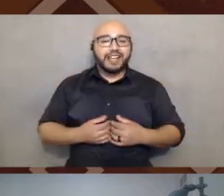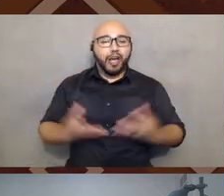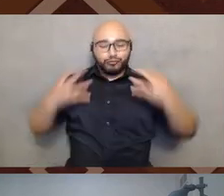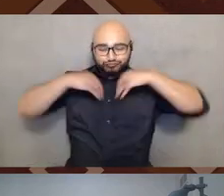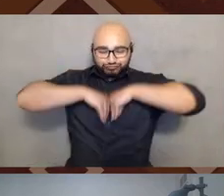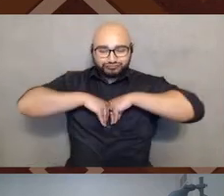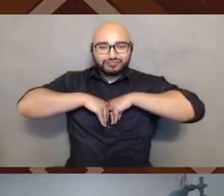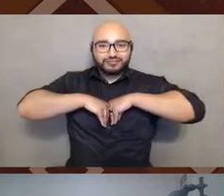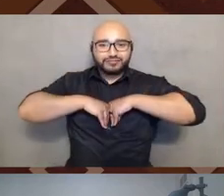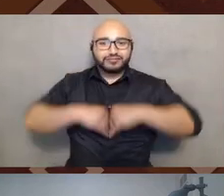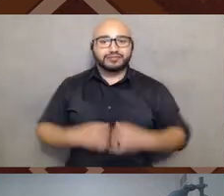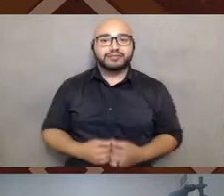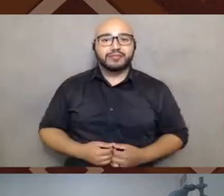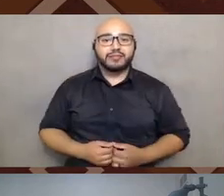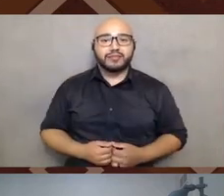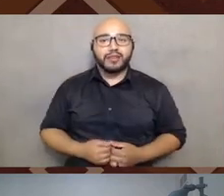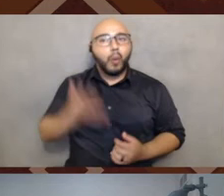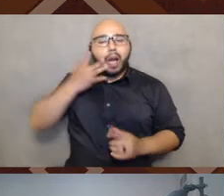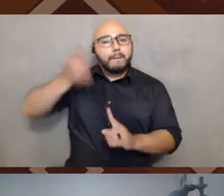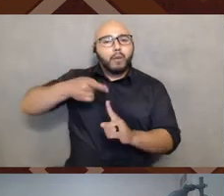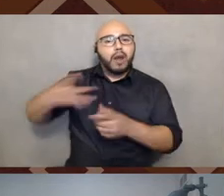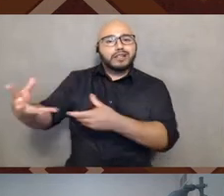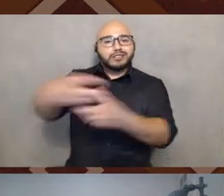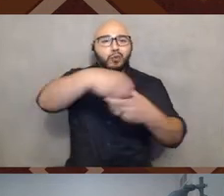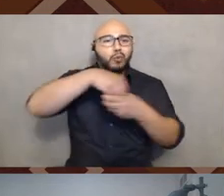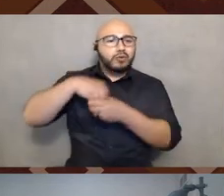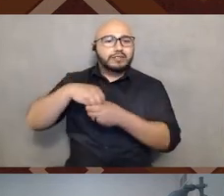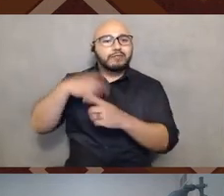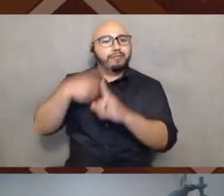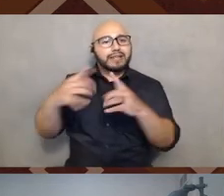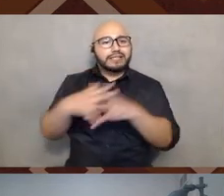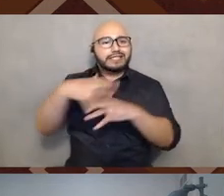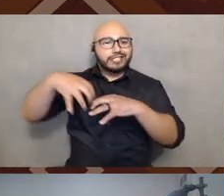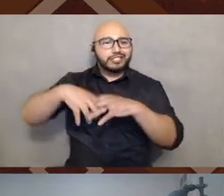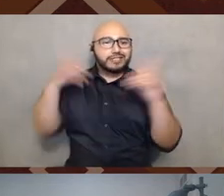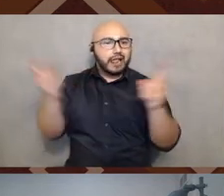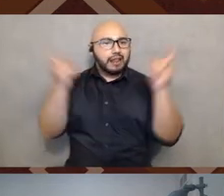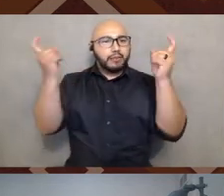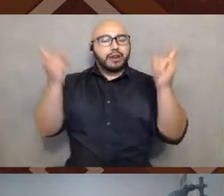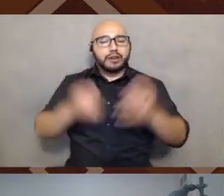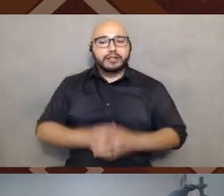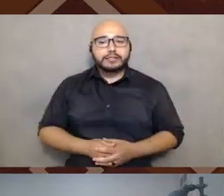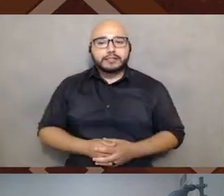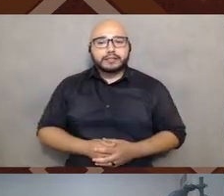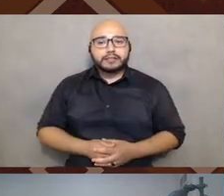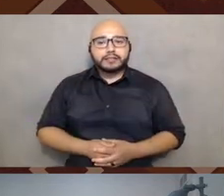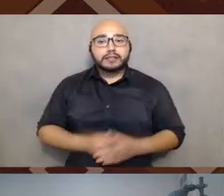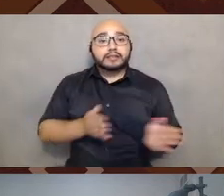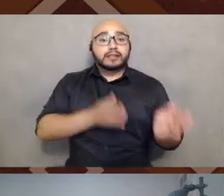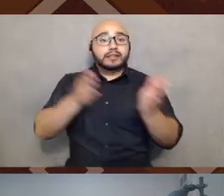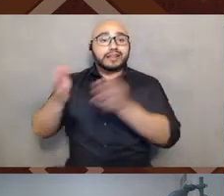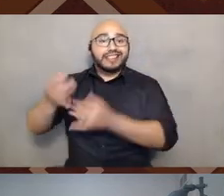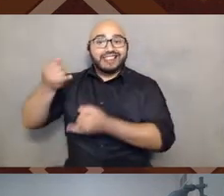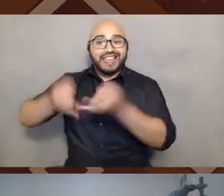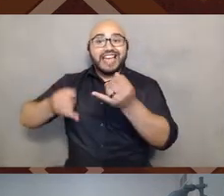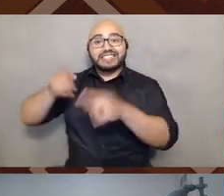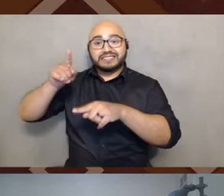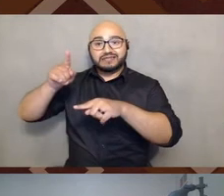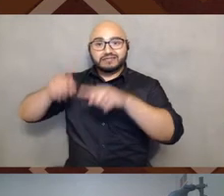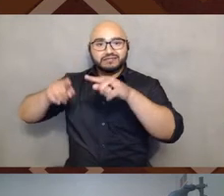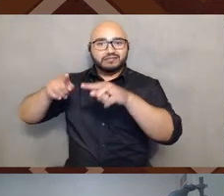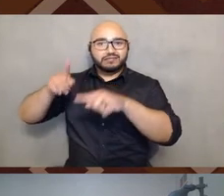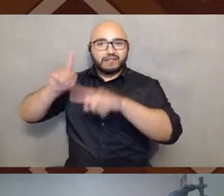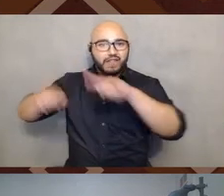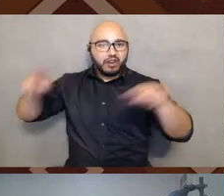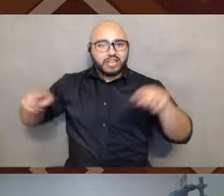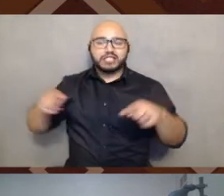this idea of inclusive inclusivity really, um, and neutrality and, and then the last variations, the most recent ones that